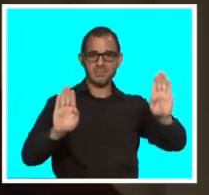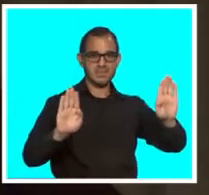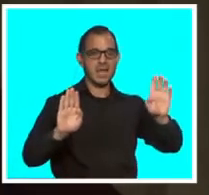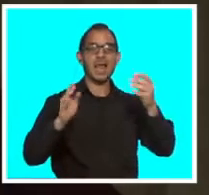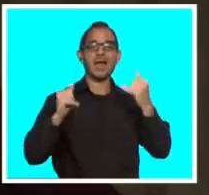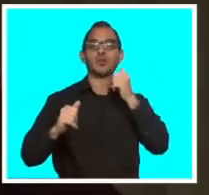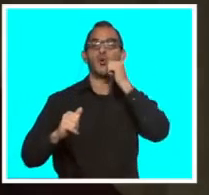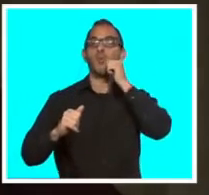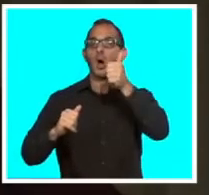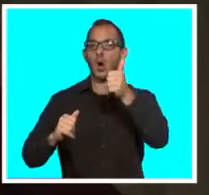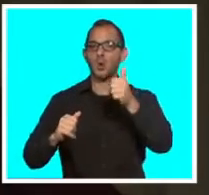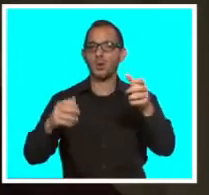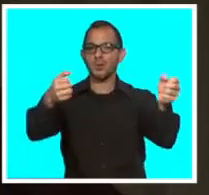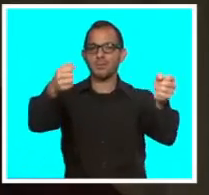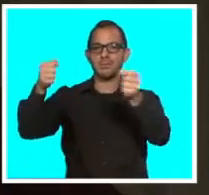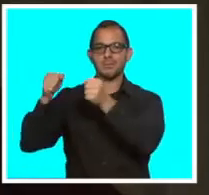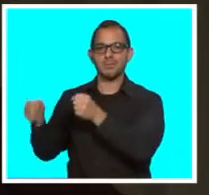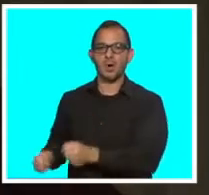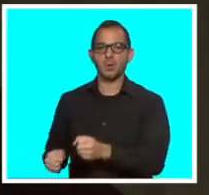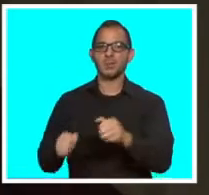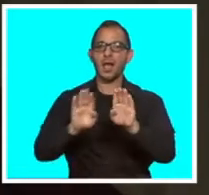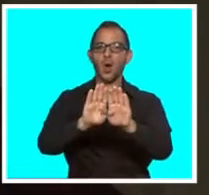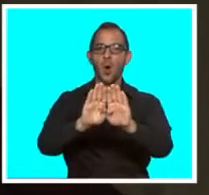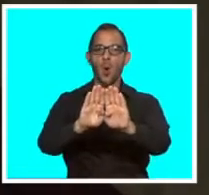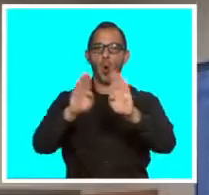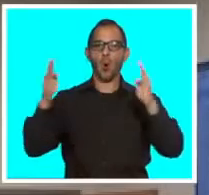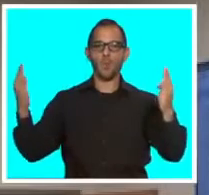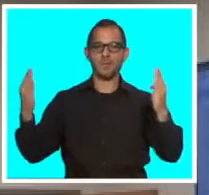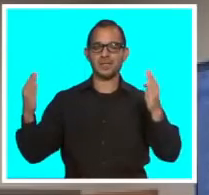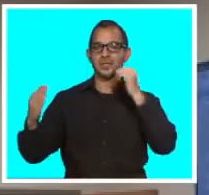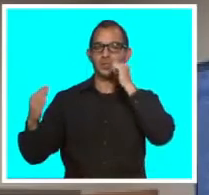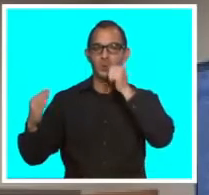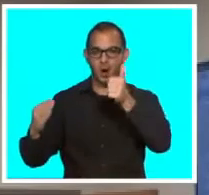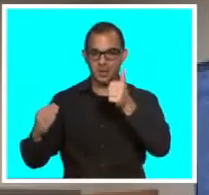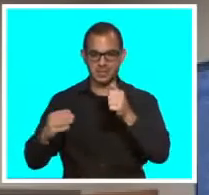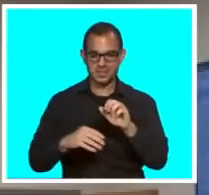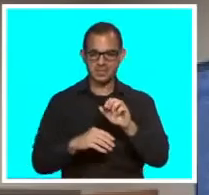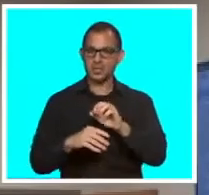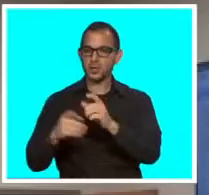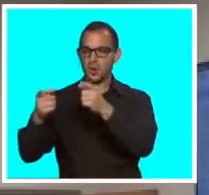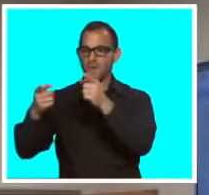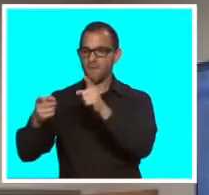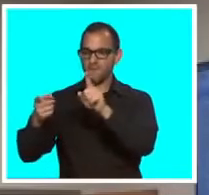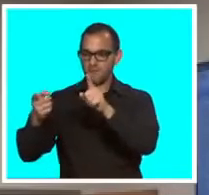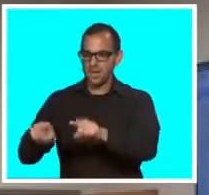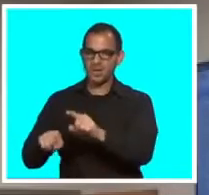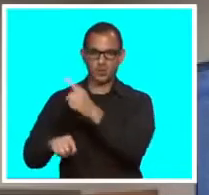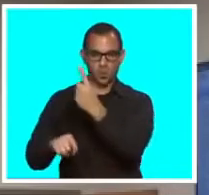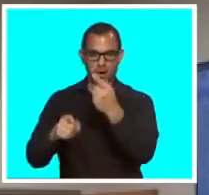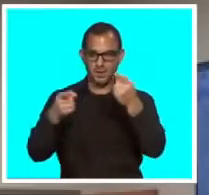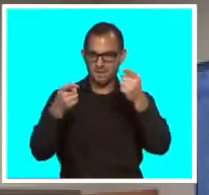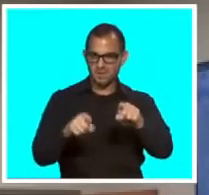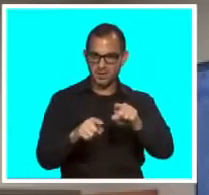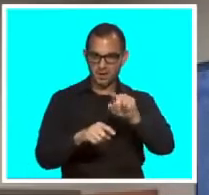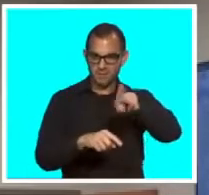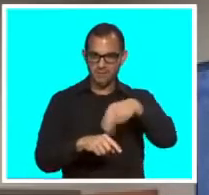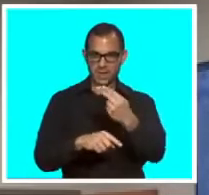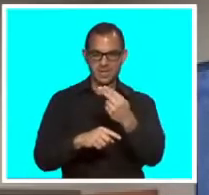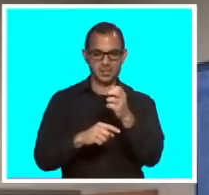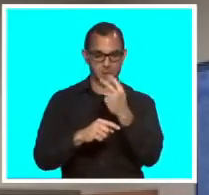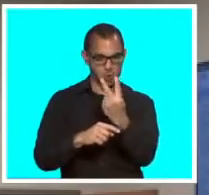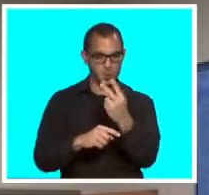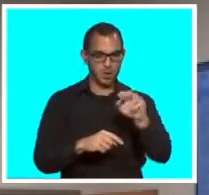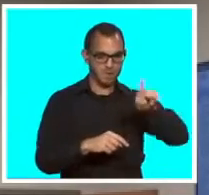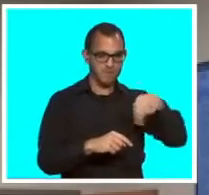open as part of the Phase 1 of the economy recovery. There's going to be Phase 2 and Phase 3 coming out. Whether we do Phase 2 or Phase